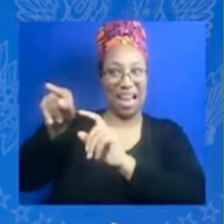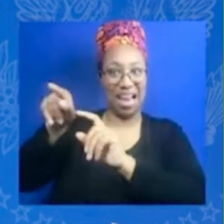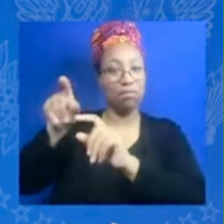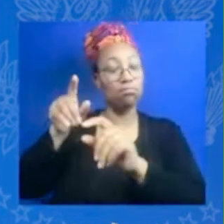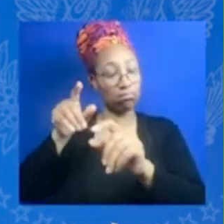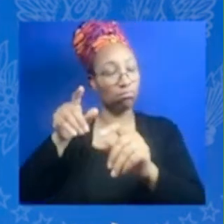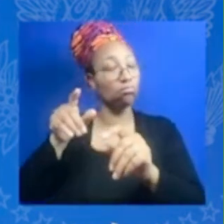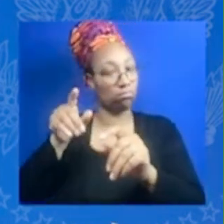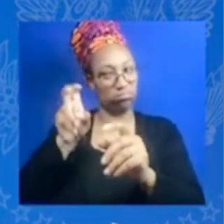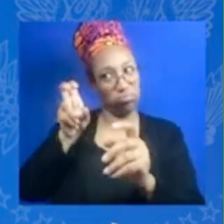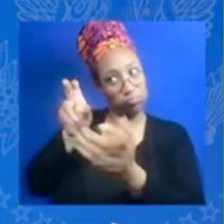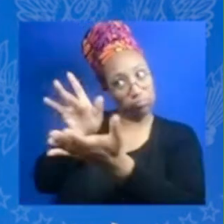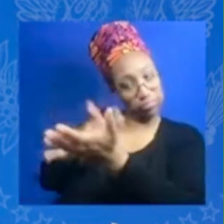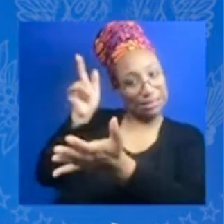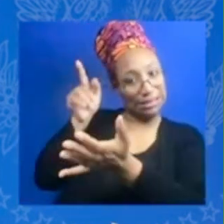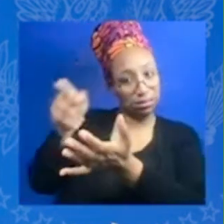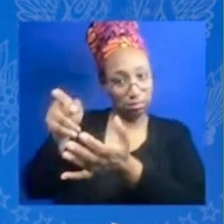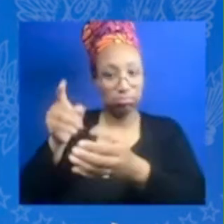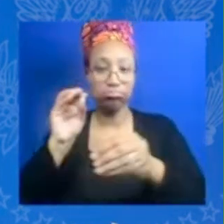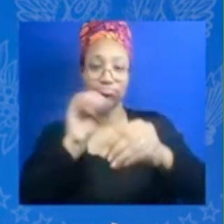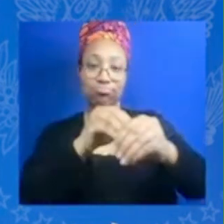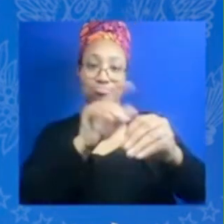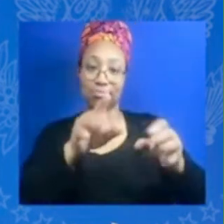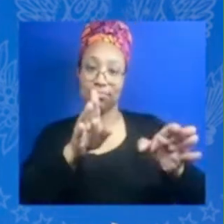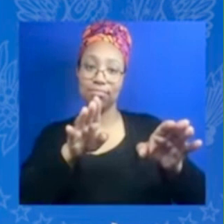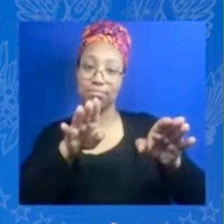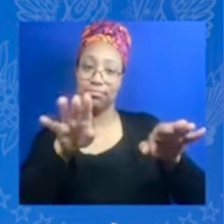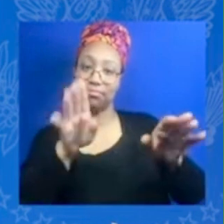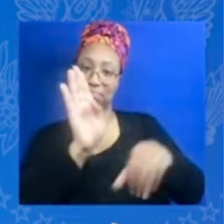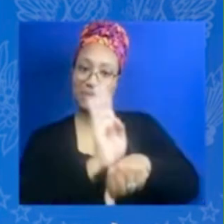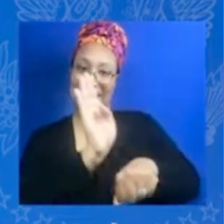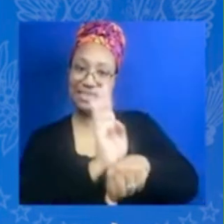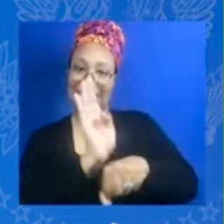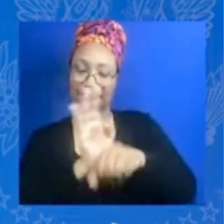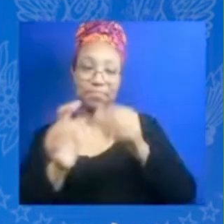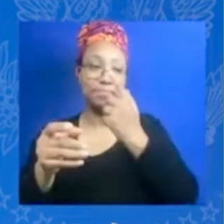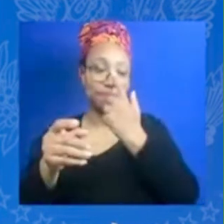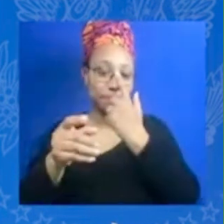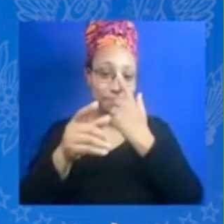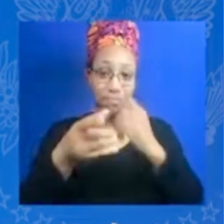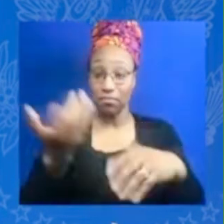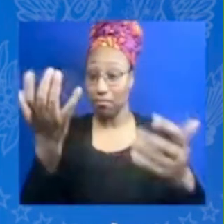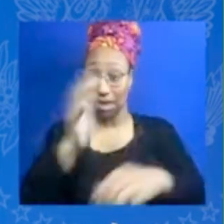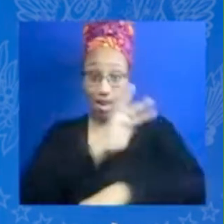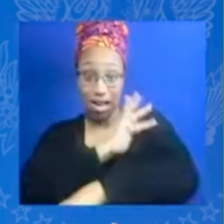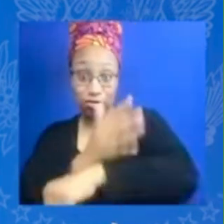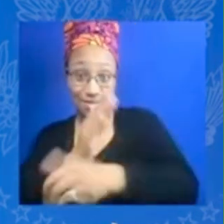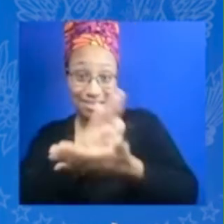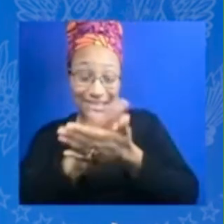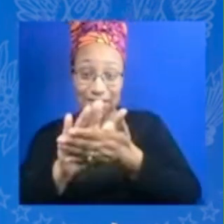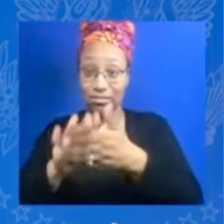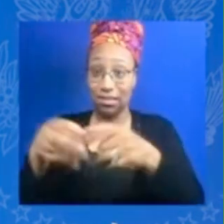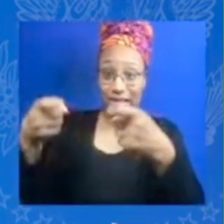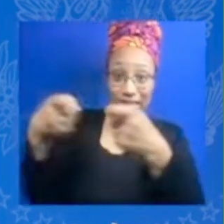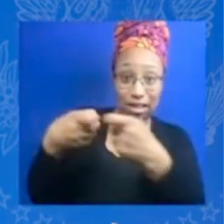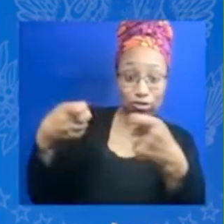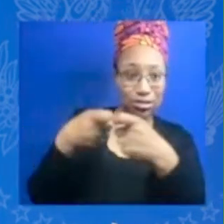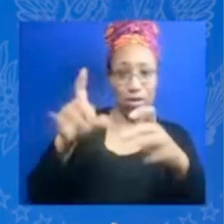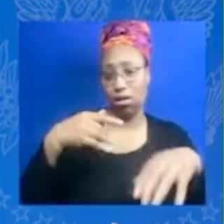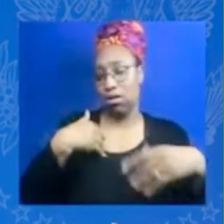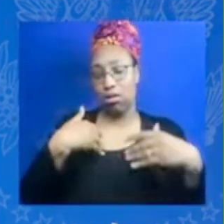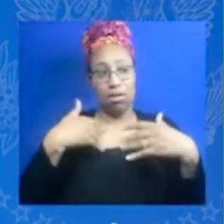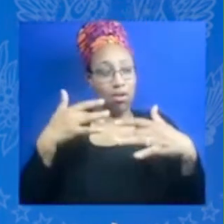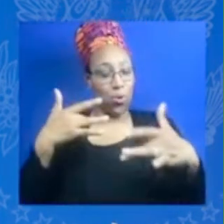that the Biden administration has made in clean energy tech so i'm very very excited and with the chips act i mean